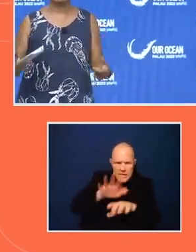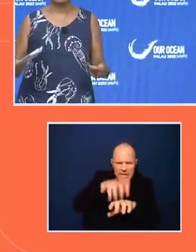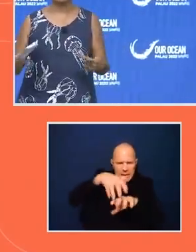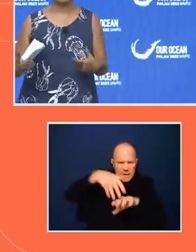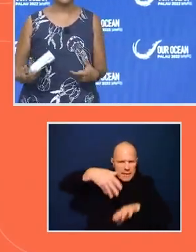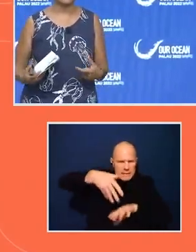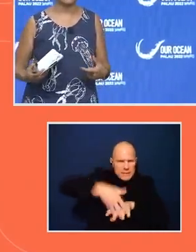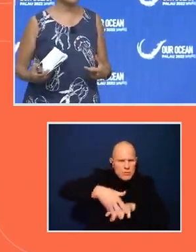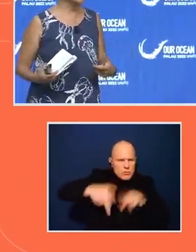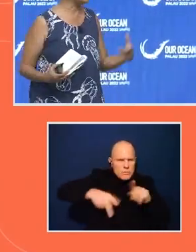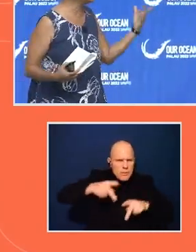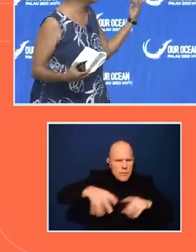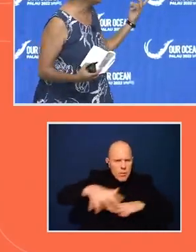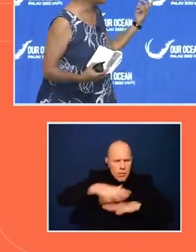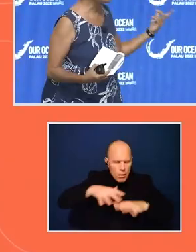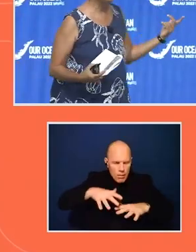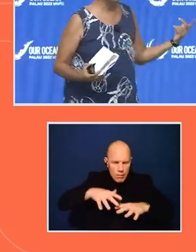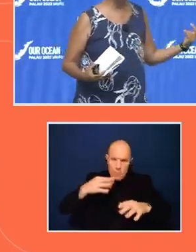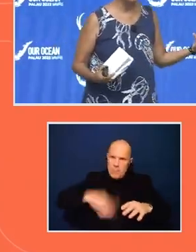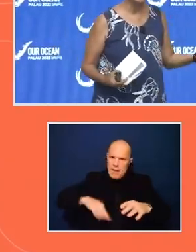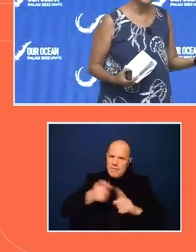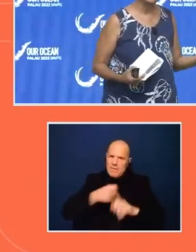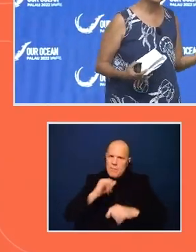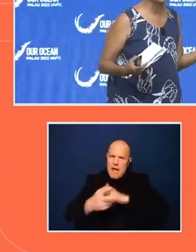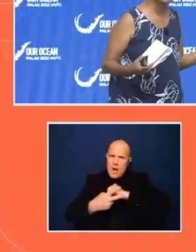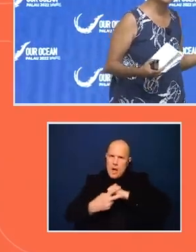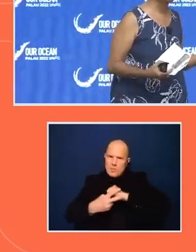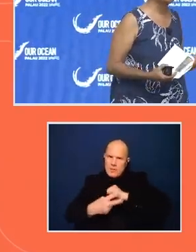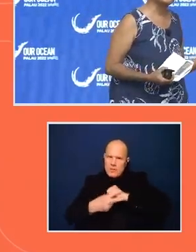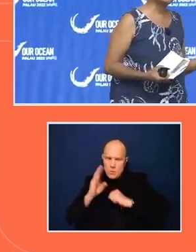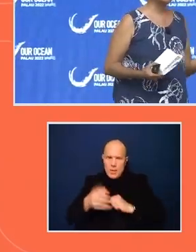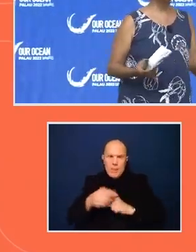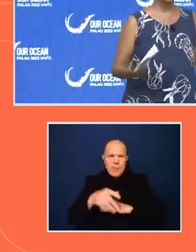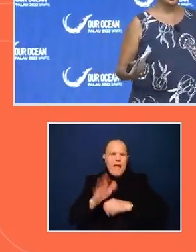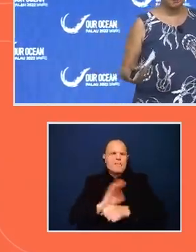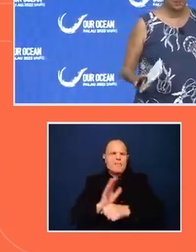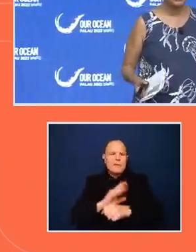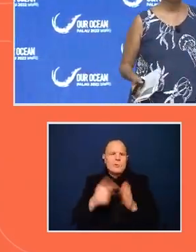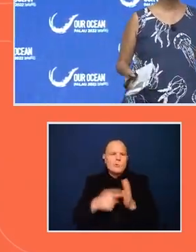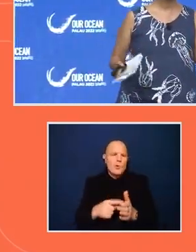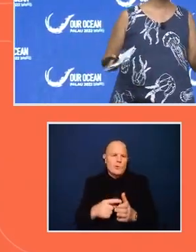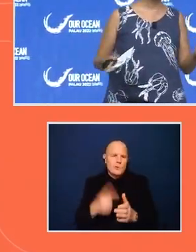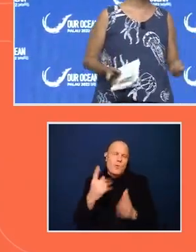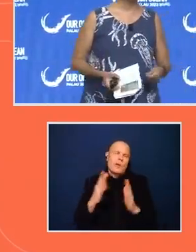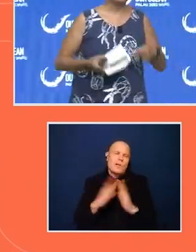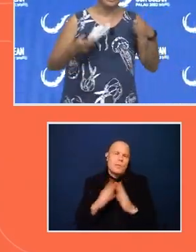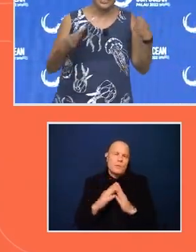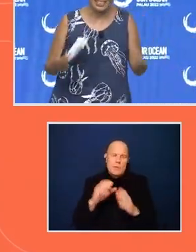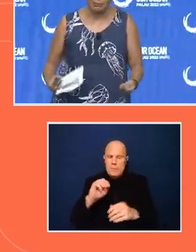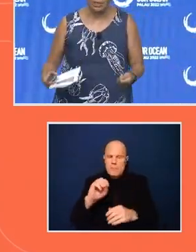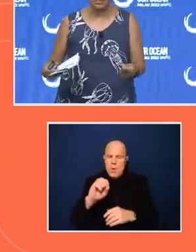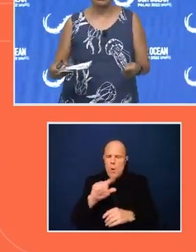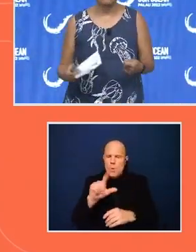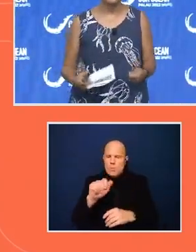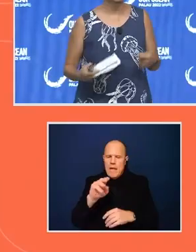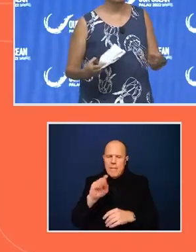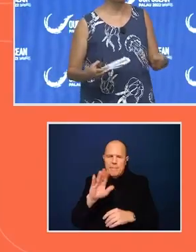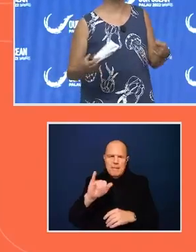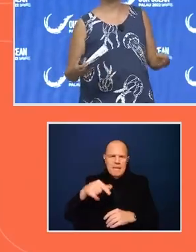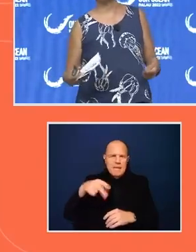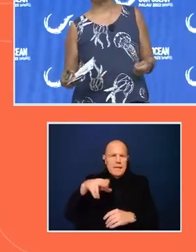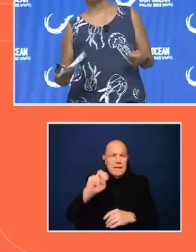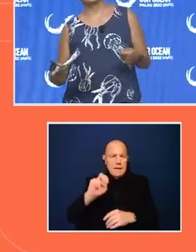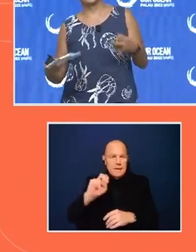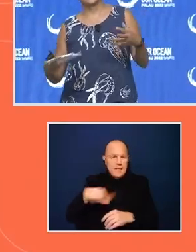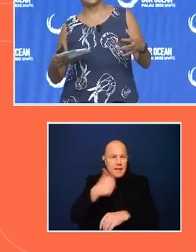area that benefit from the conservation. This video shows a community in Mozambique where they established their first